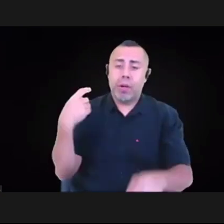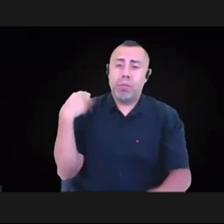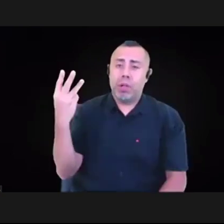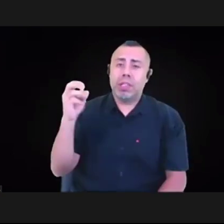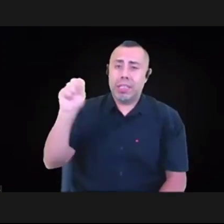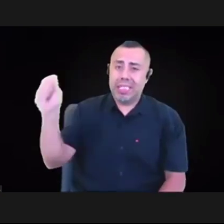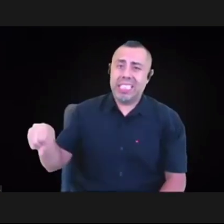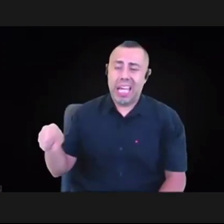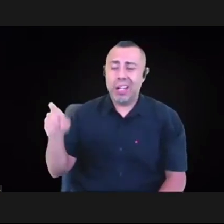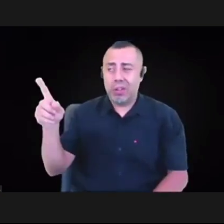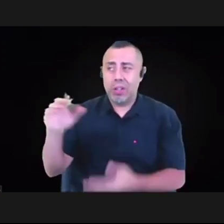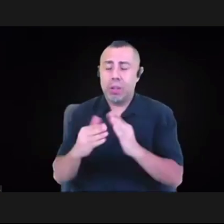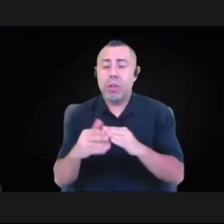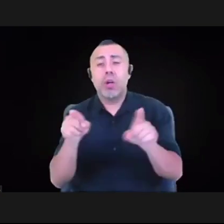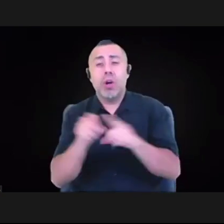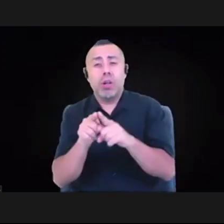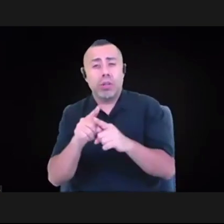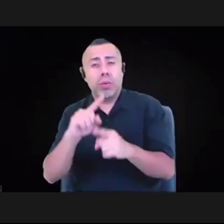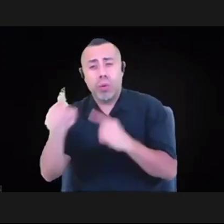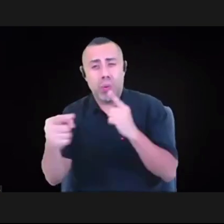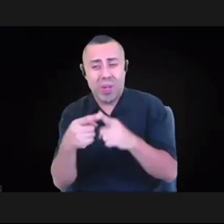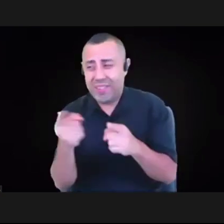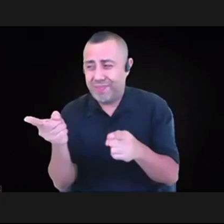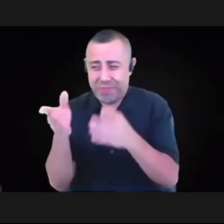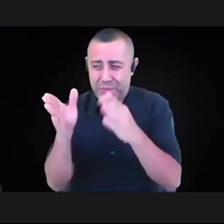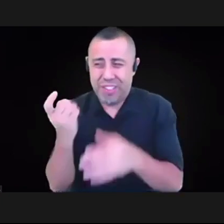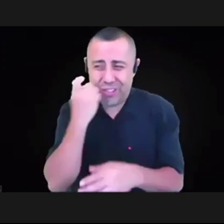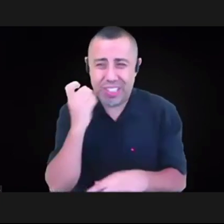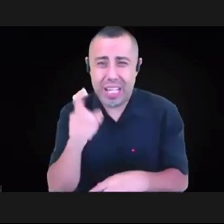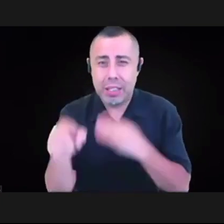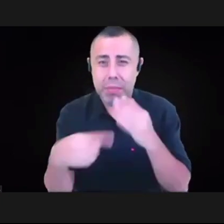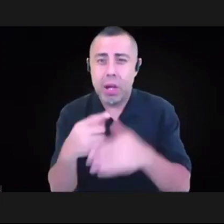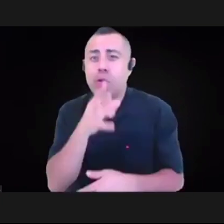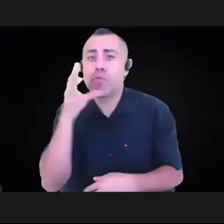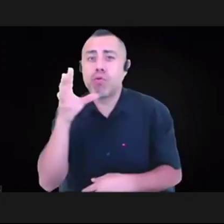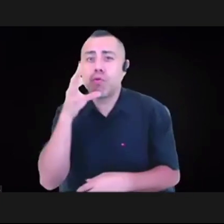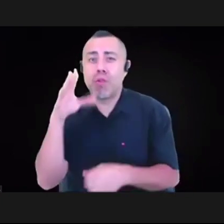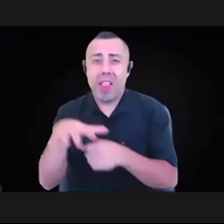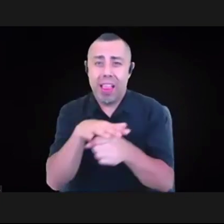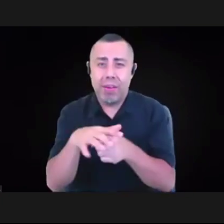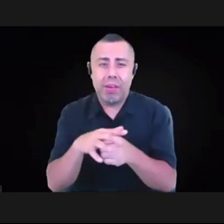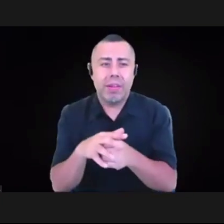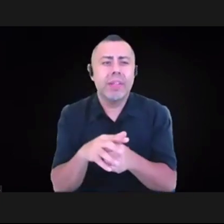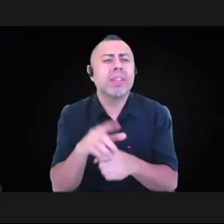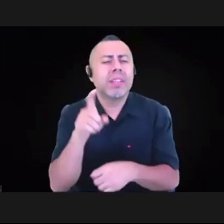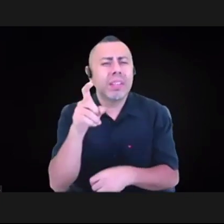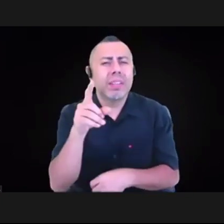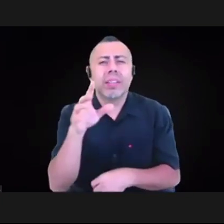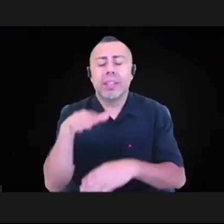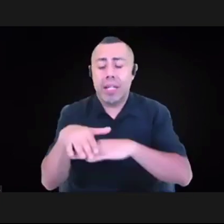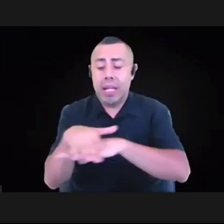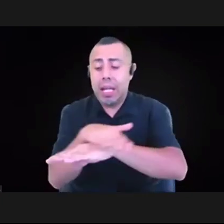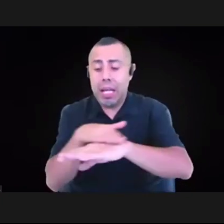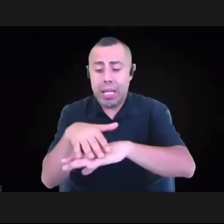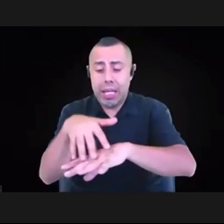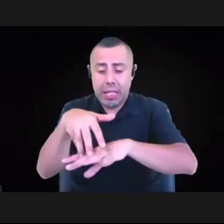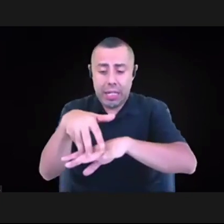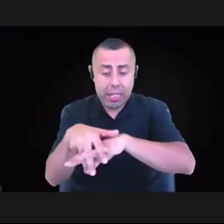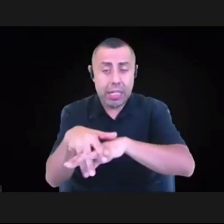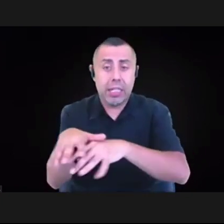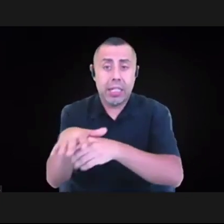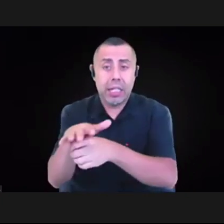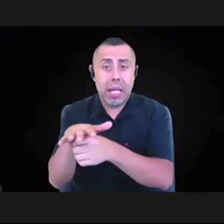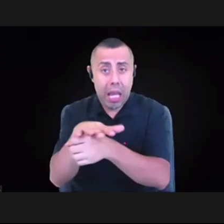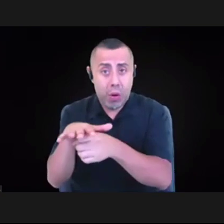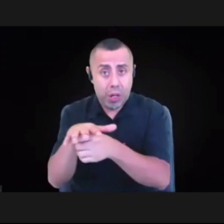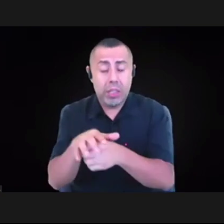areas, um, how are our indigenous territories, um, and their work to govern and steward their